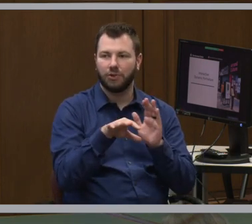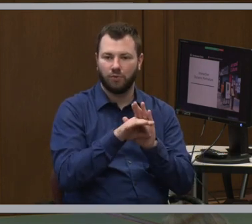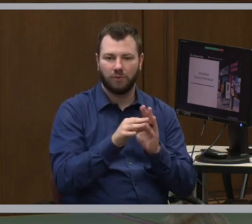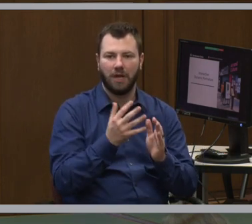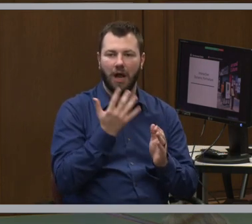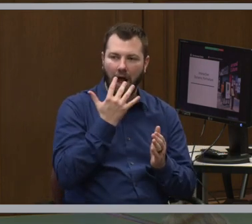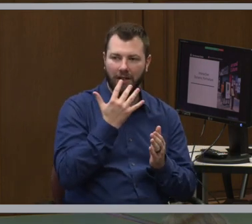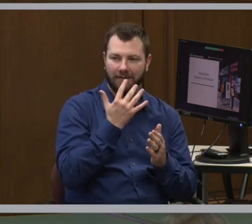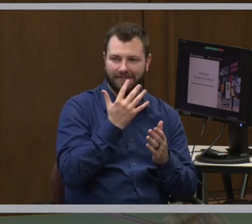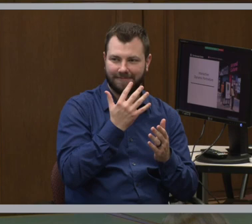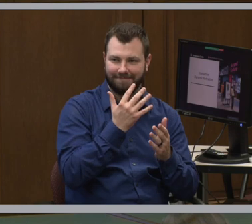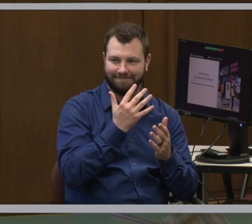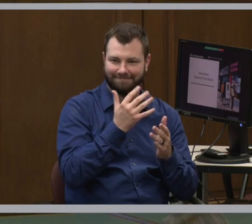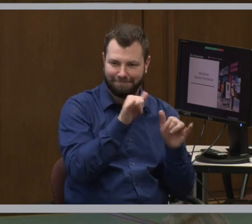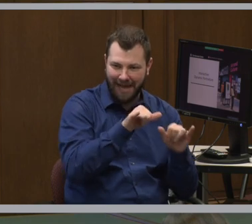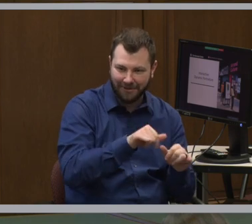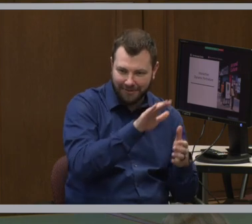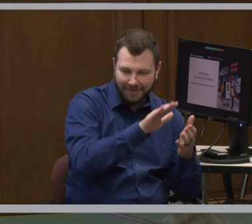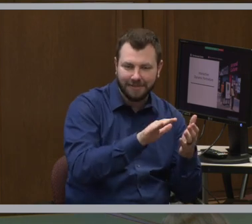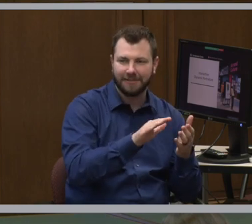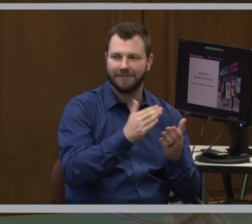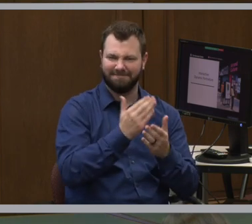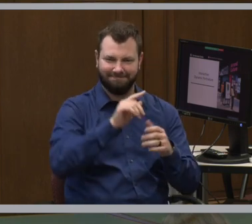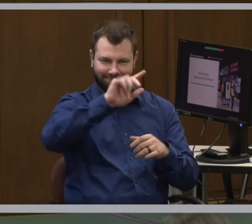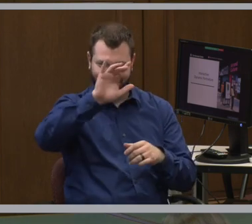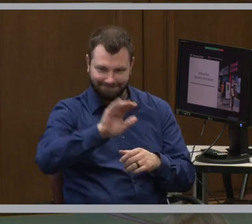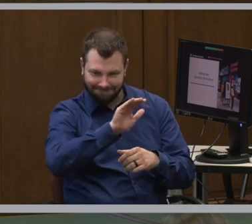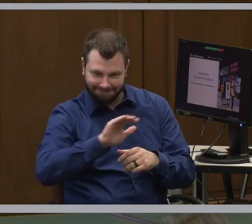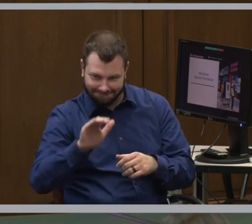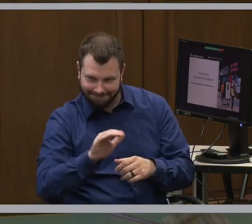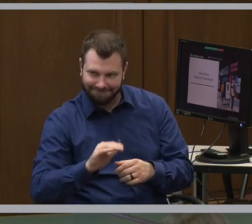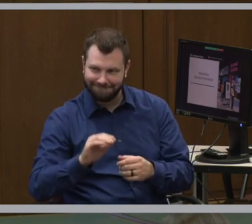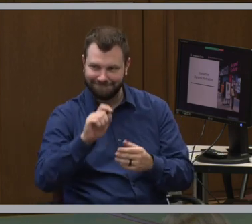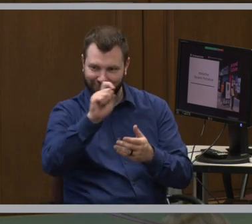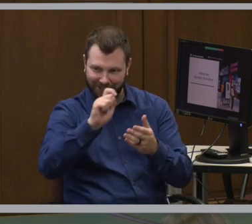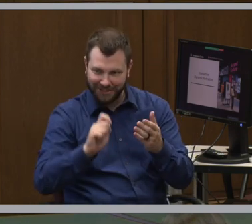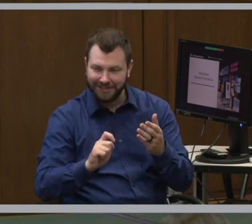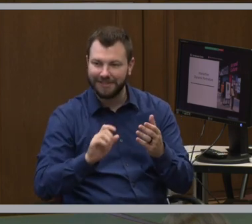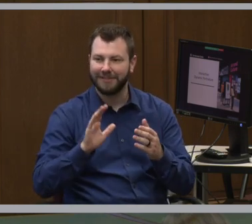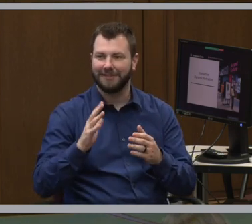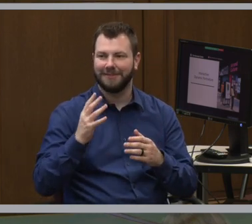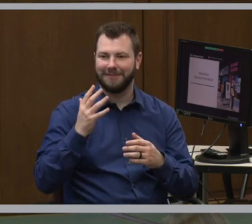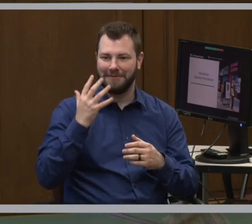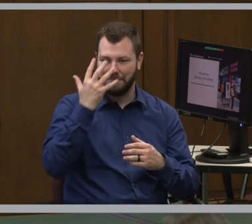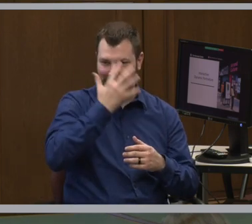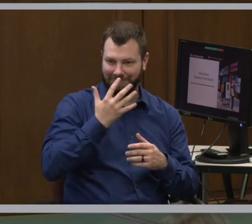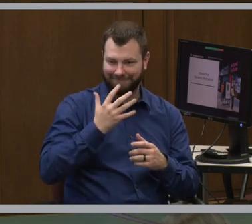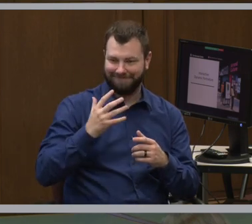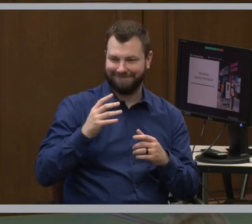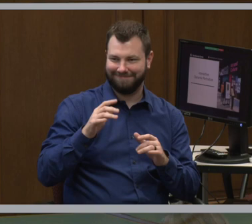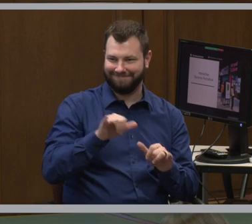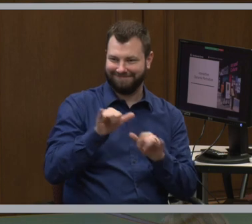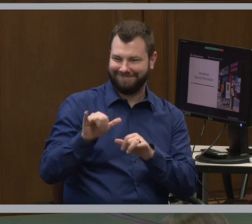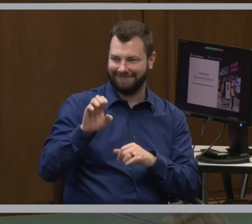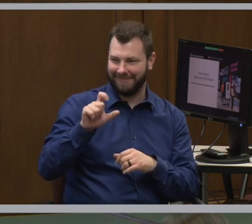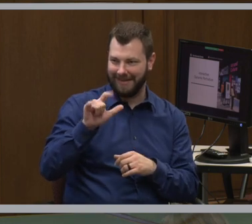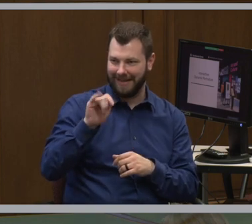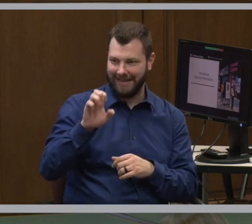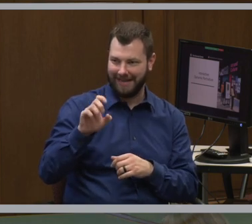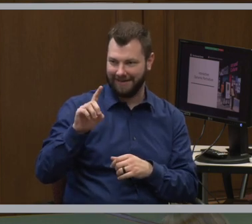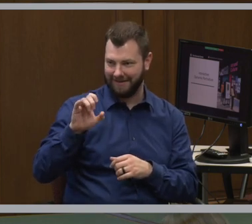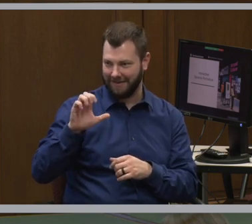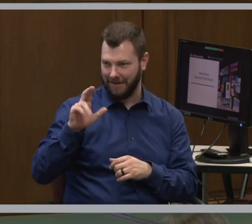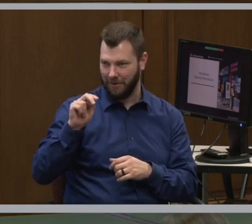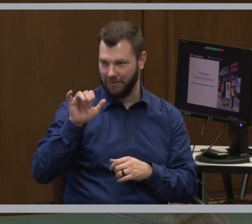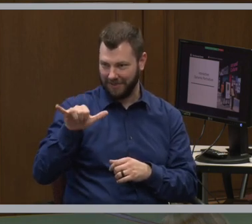color palette, make some brush strokes, and have your portrait done in the style of Elaine de Kooning, who obviously did a really famous portrait